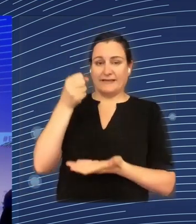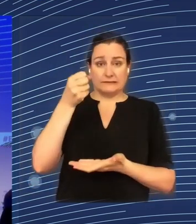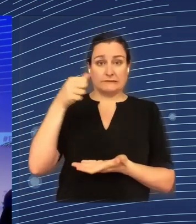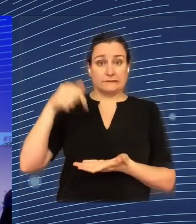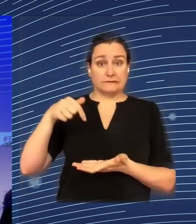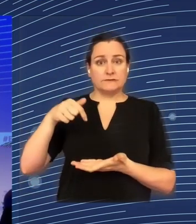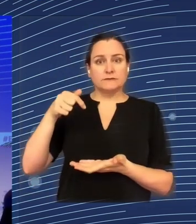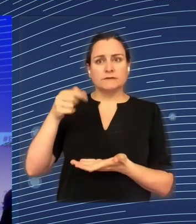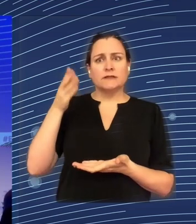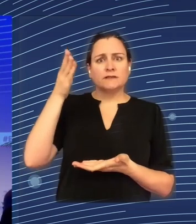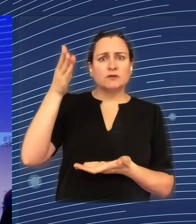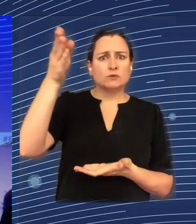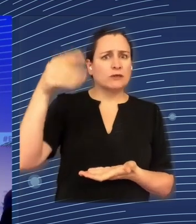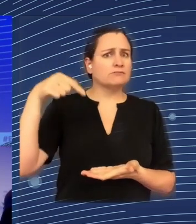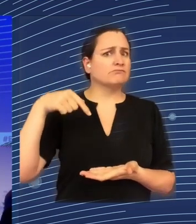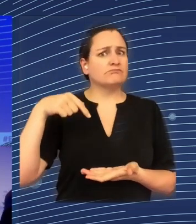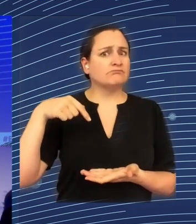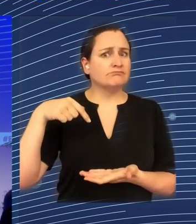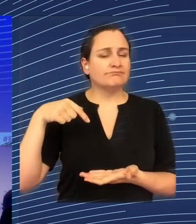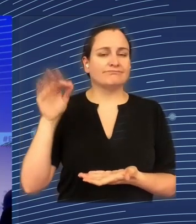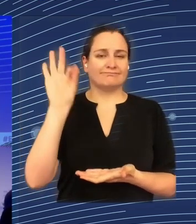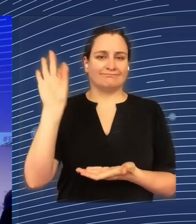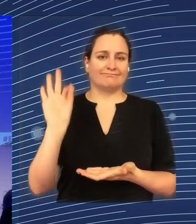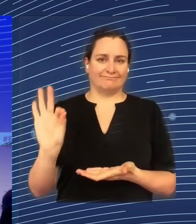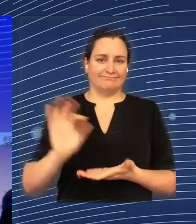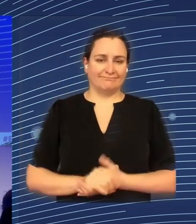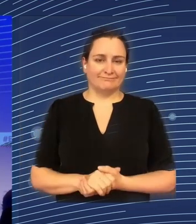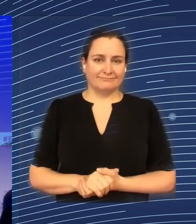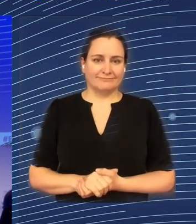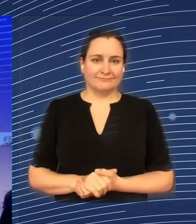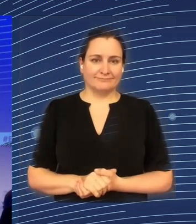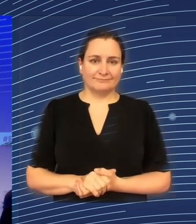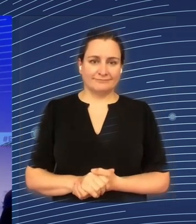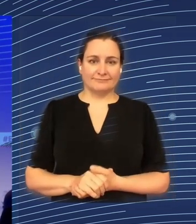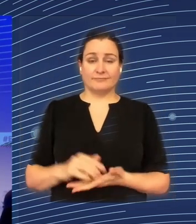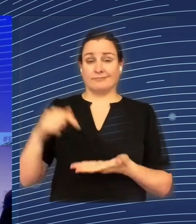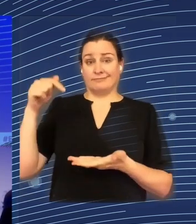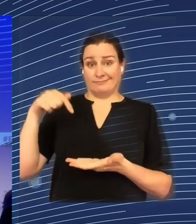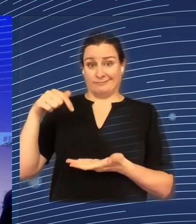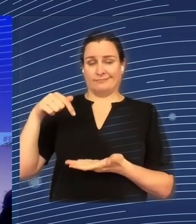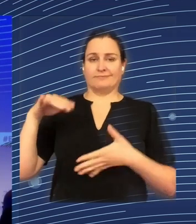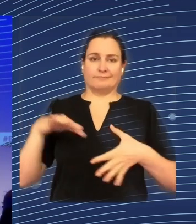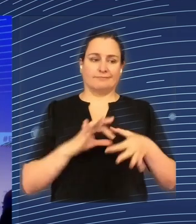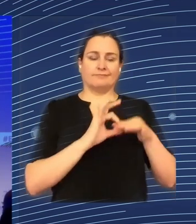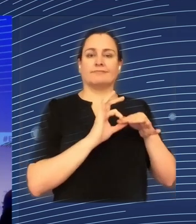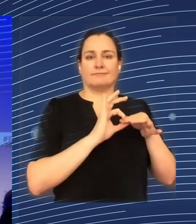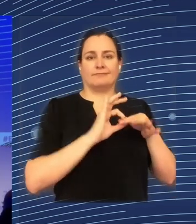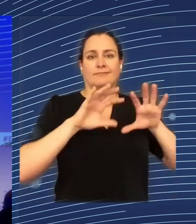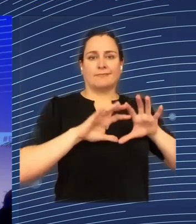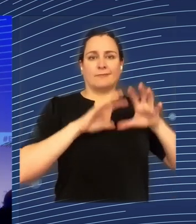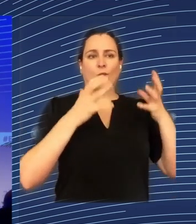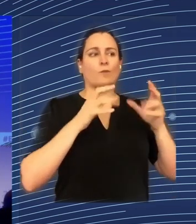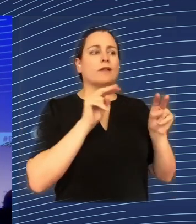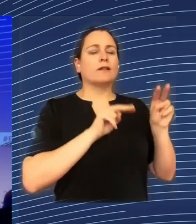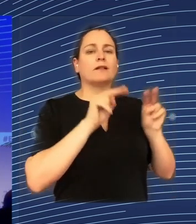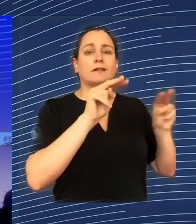is as follows. We're having, of course, this discussion in light of global trends, global economic trends, if you will, like digitalization, the